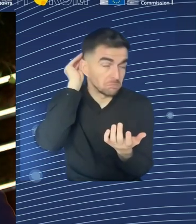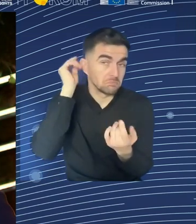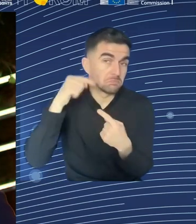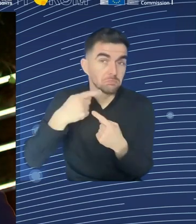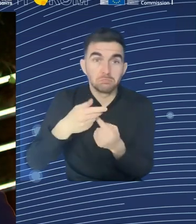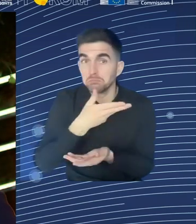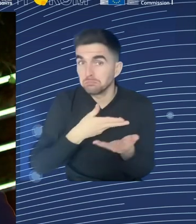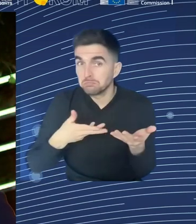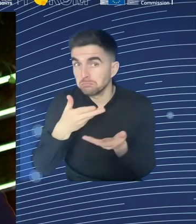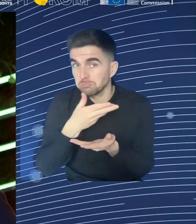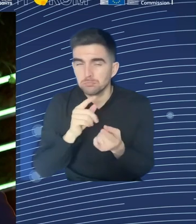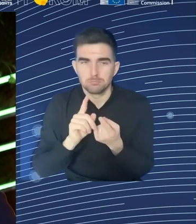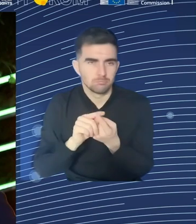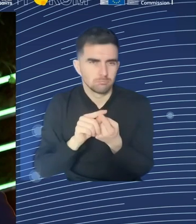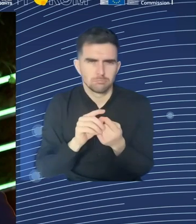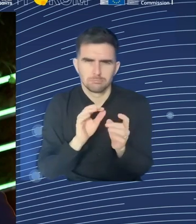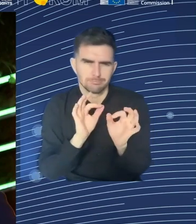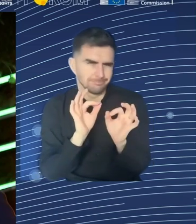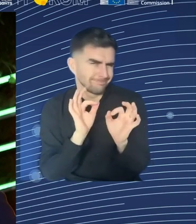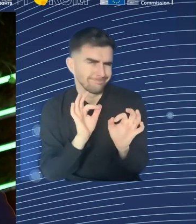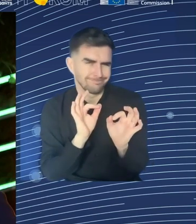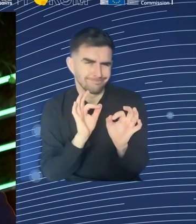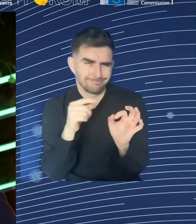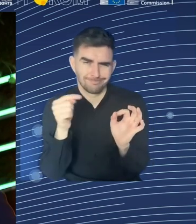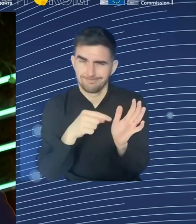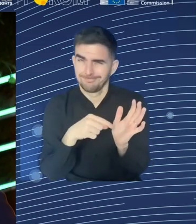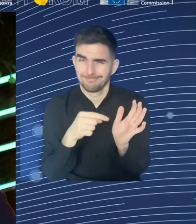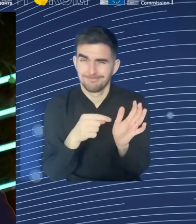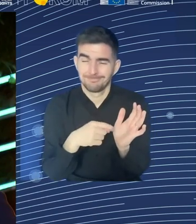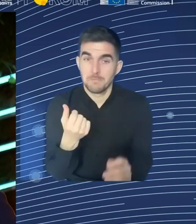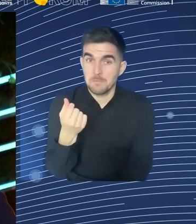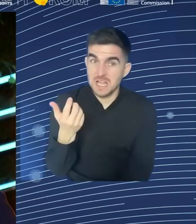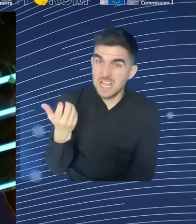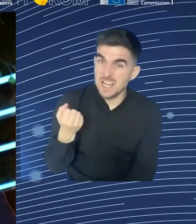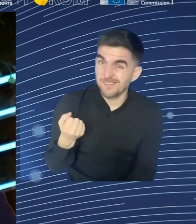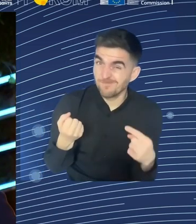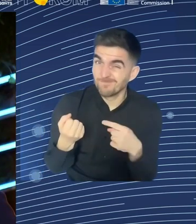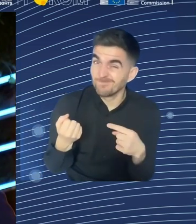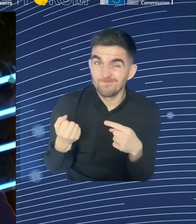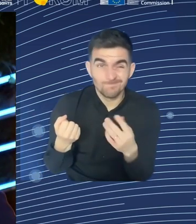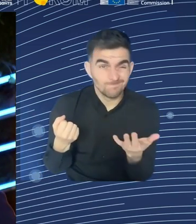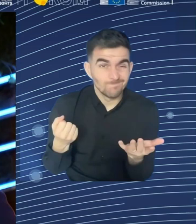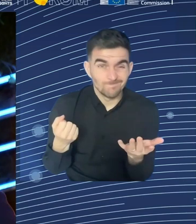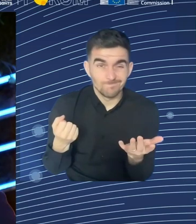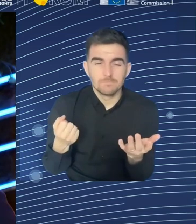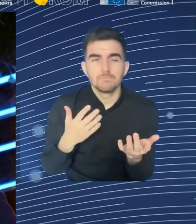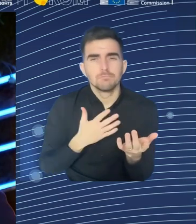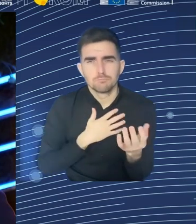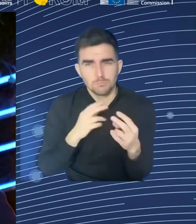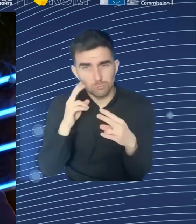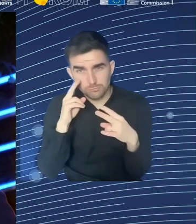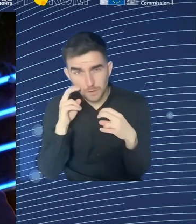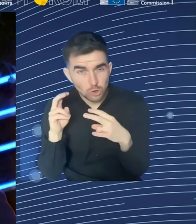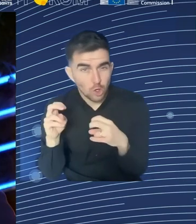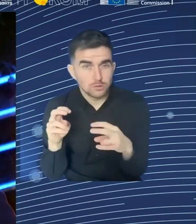the areas where companies are struggling to find workers, you're looking at... They're offering